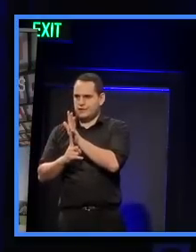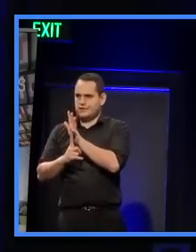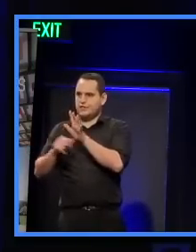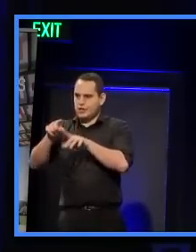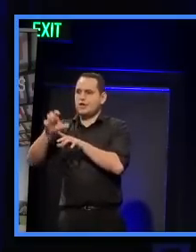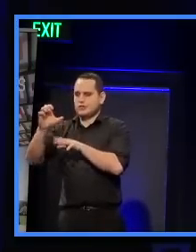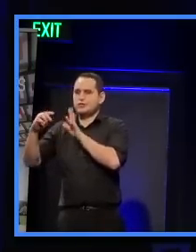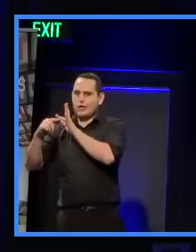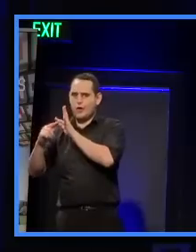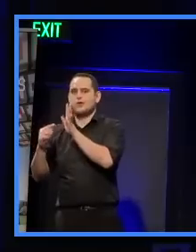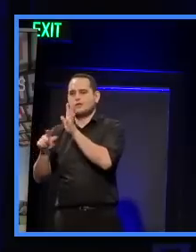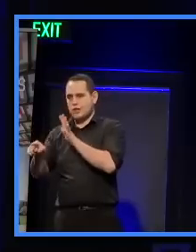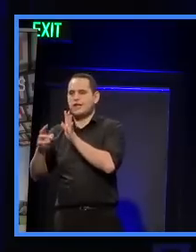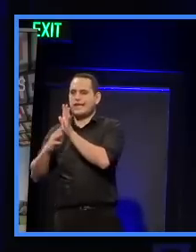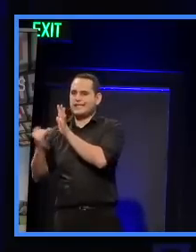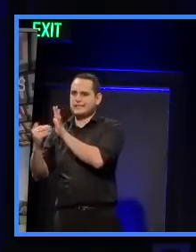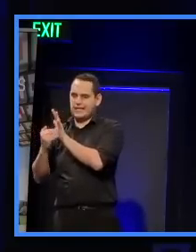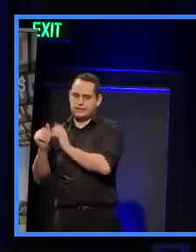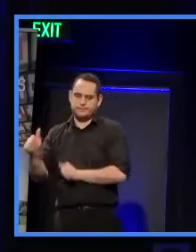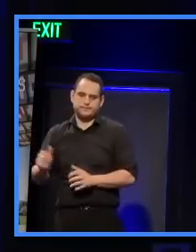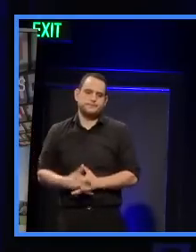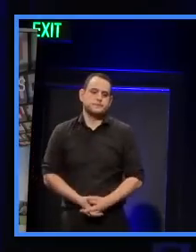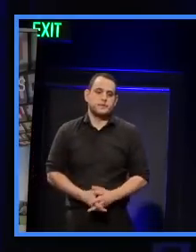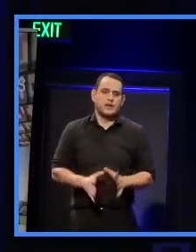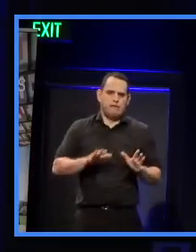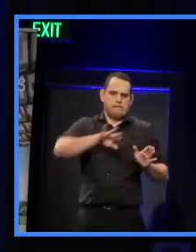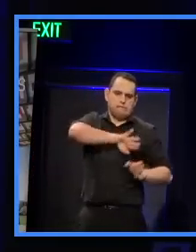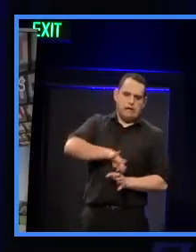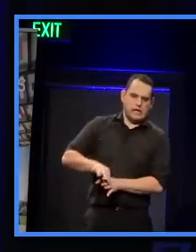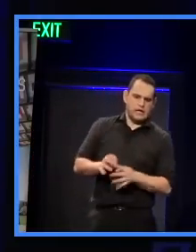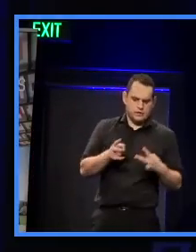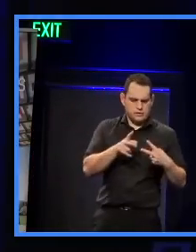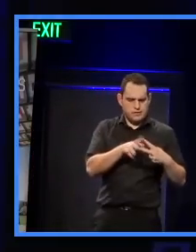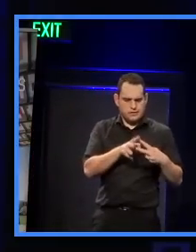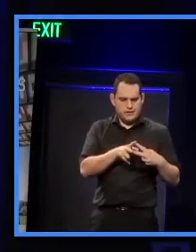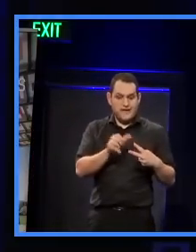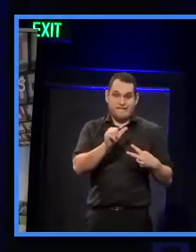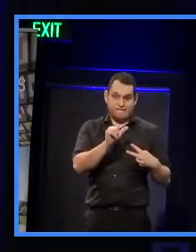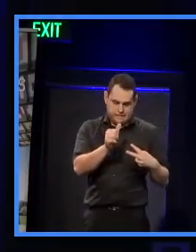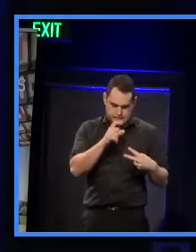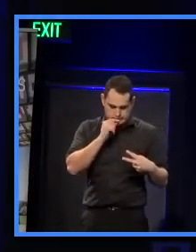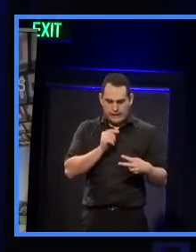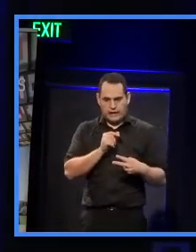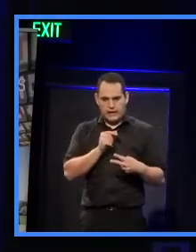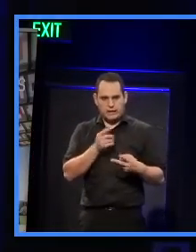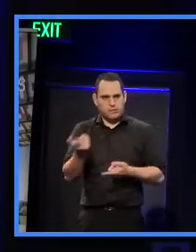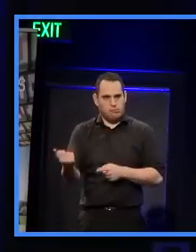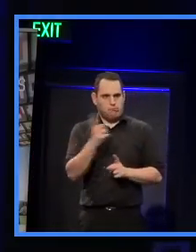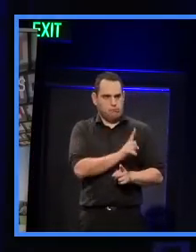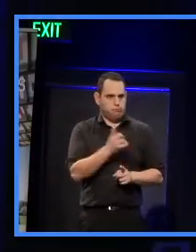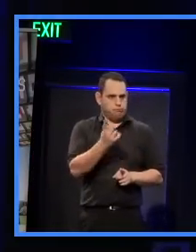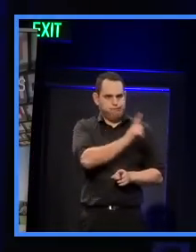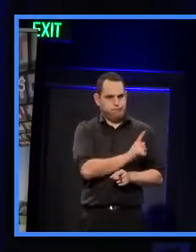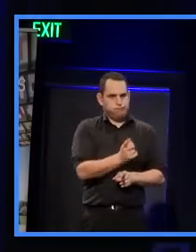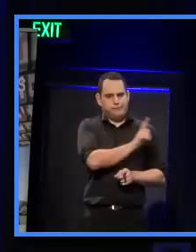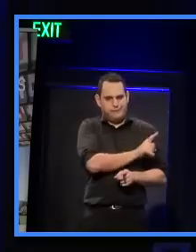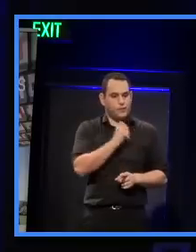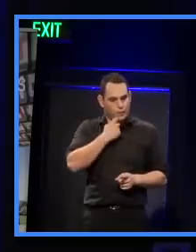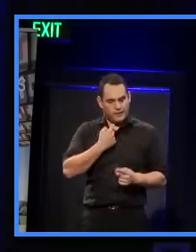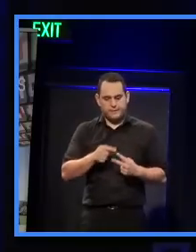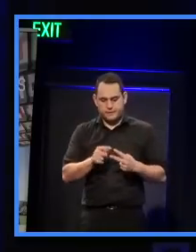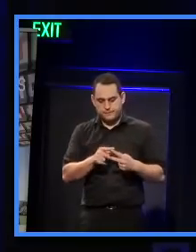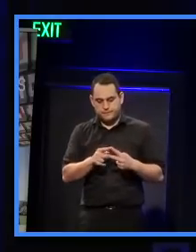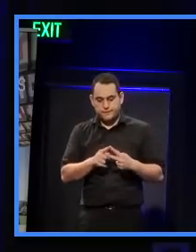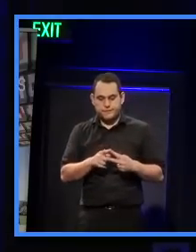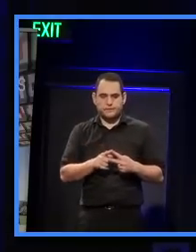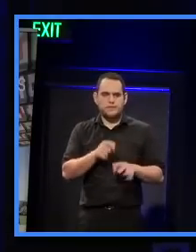So, last two issues to cover before I get off the stage and introduce my next speaker, which is going to be Vernon Tarver.